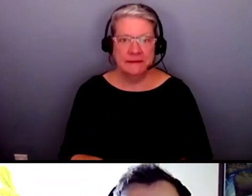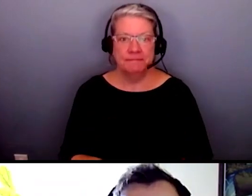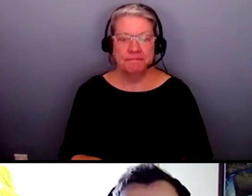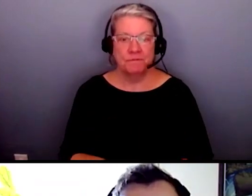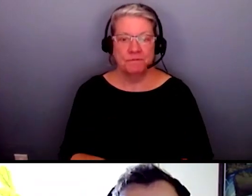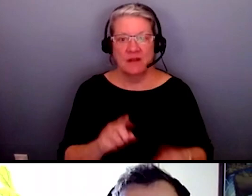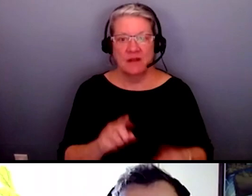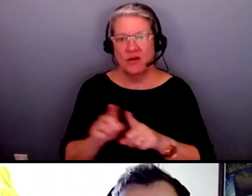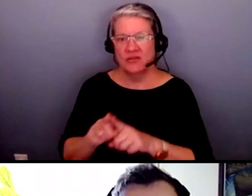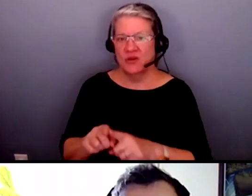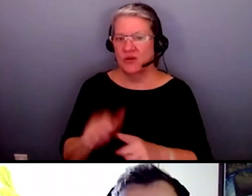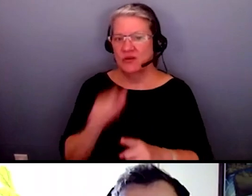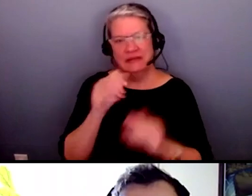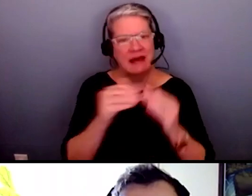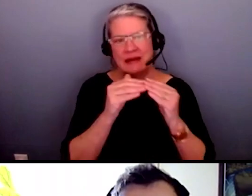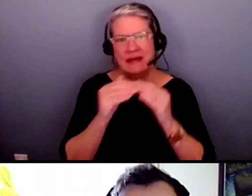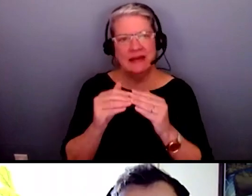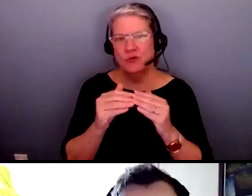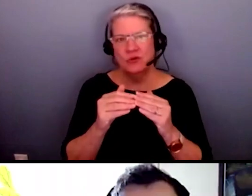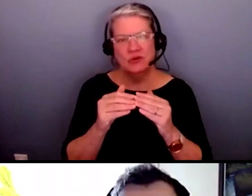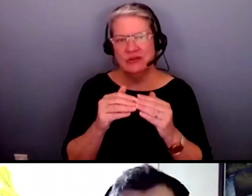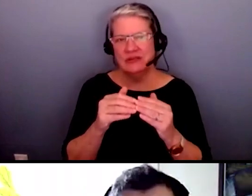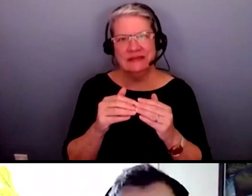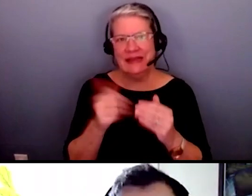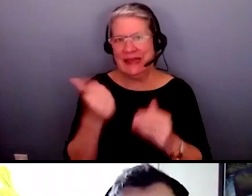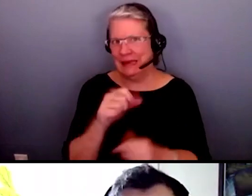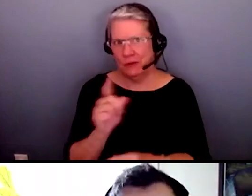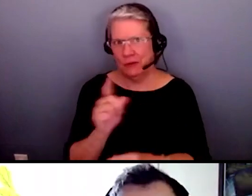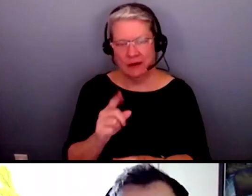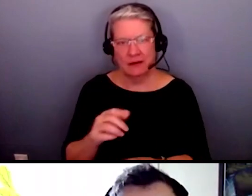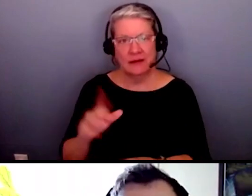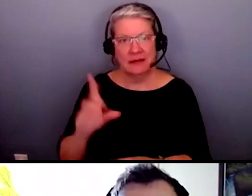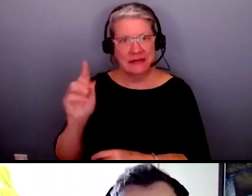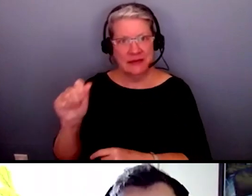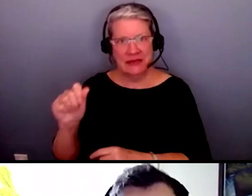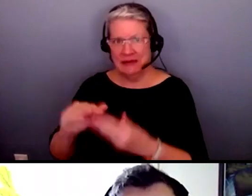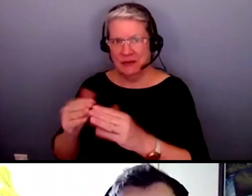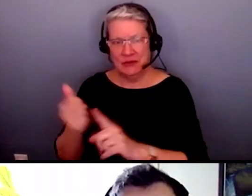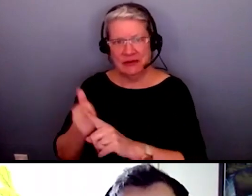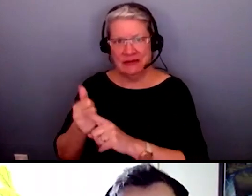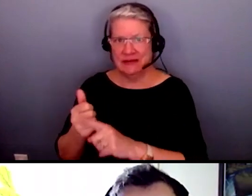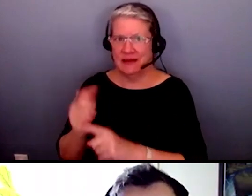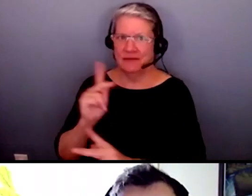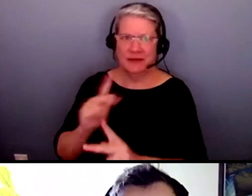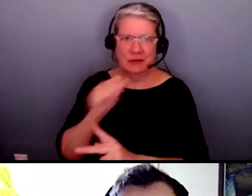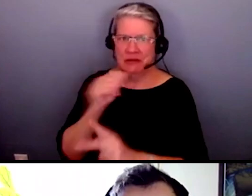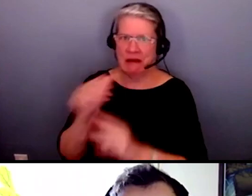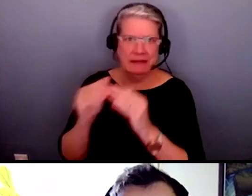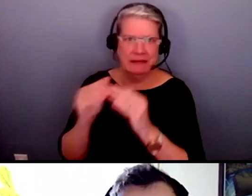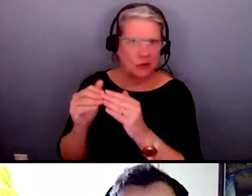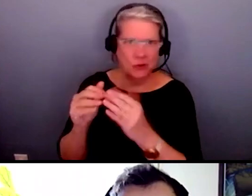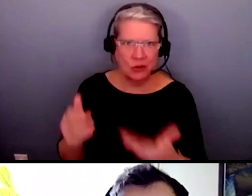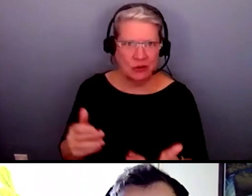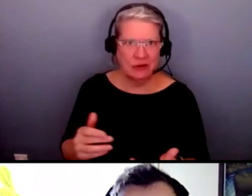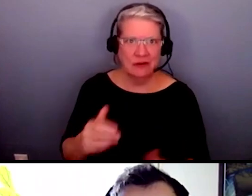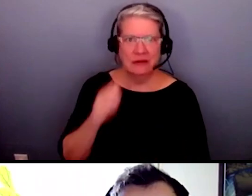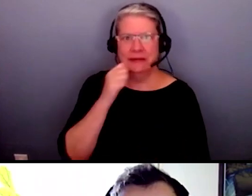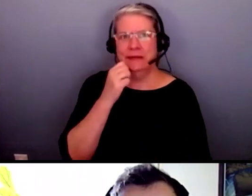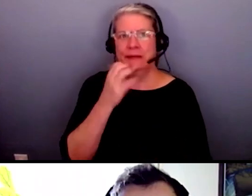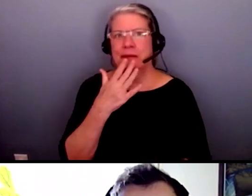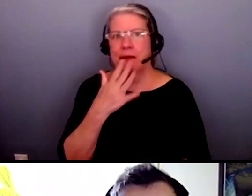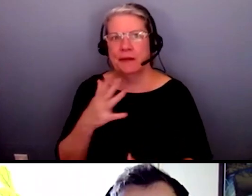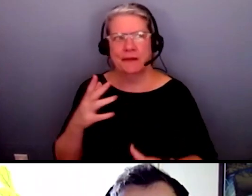there's inequities within the disability community as well you know people uh you know of different races are